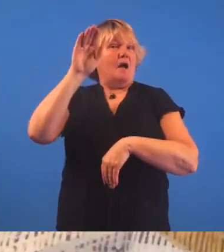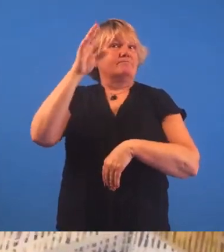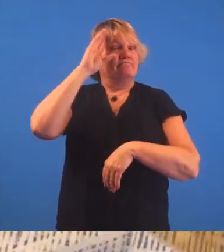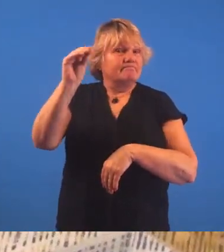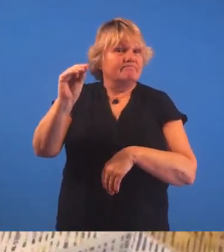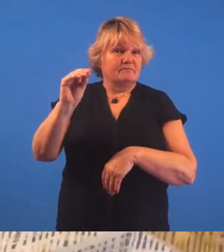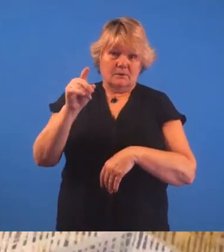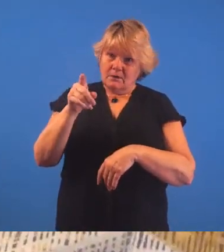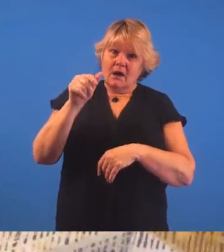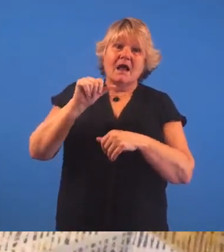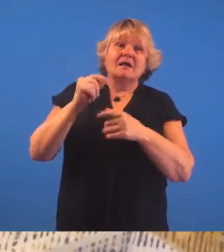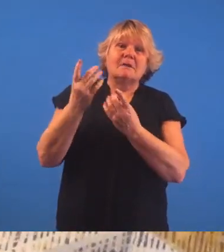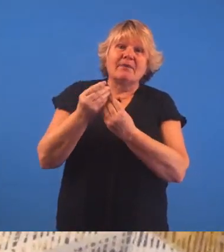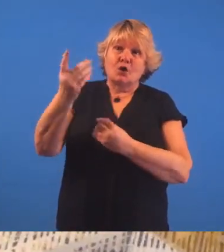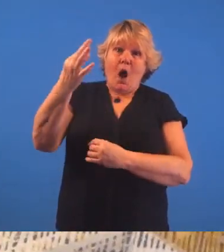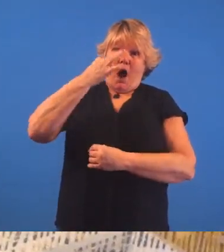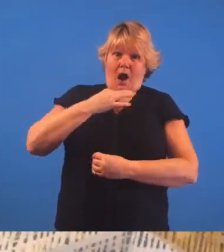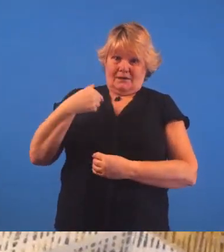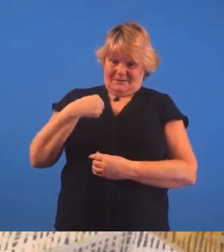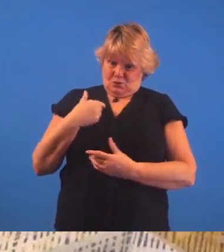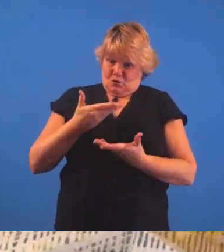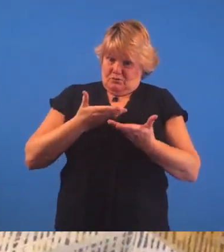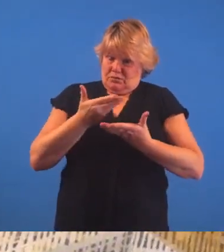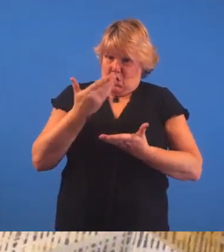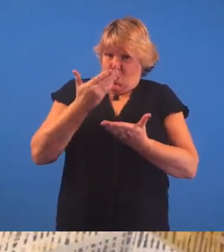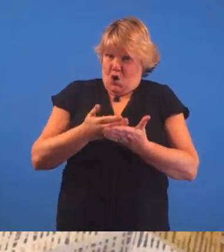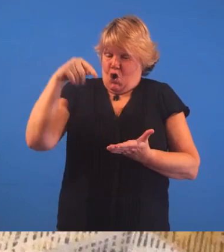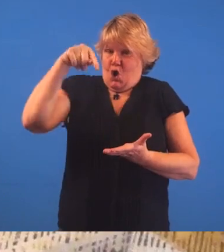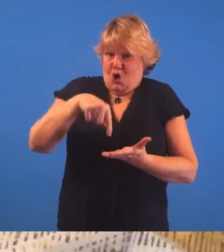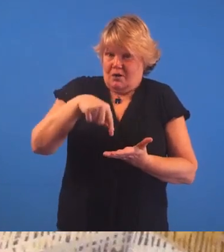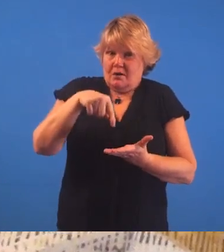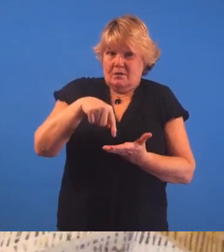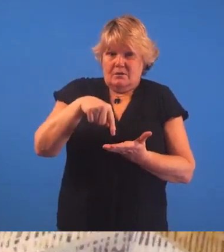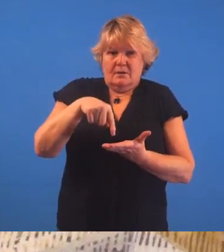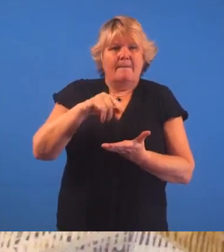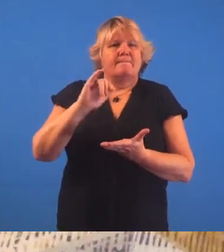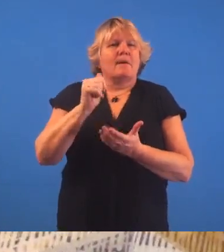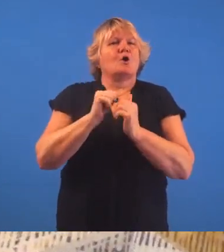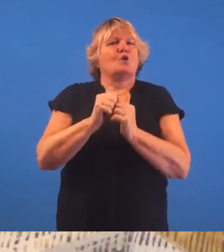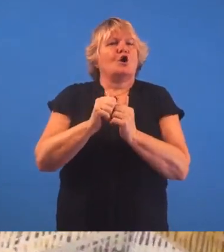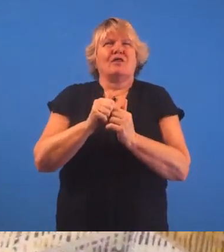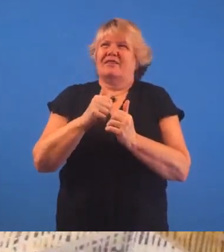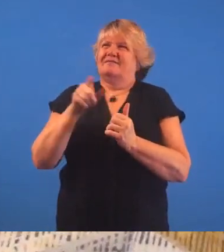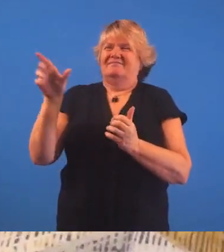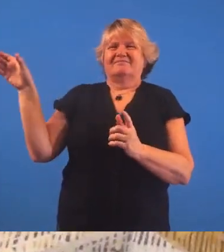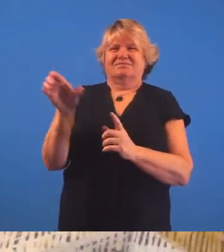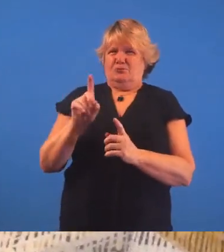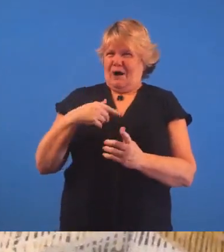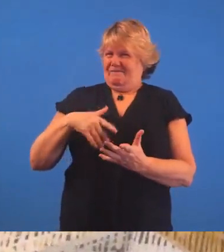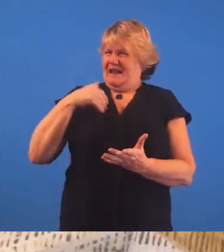suggest next time if there is you know something that they are asking you to consult on that you don't feel